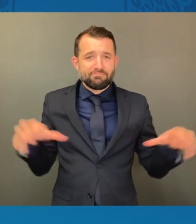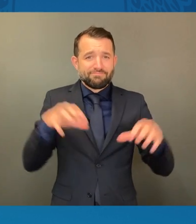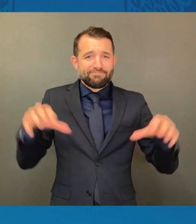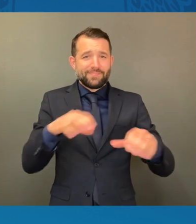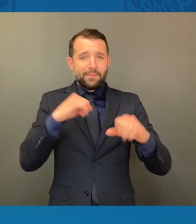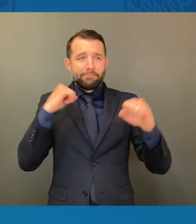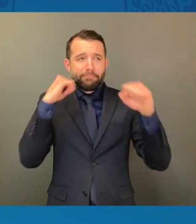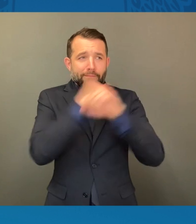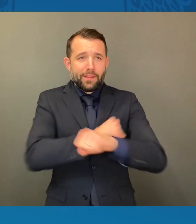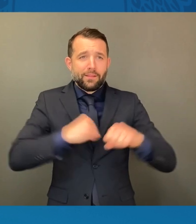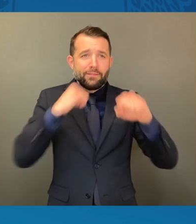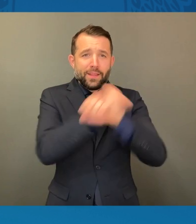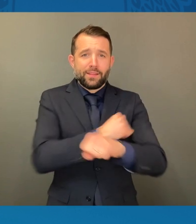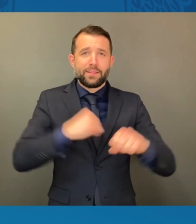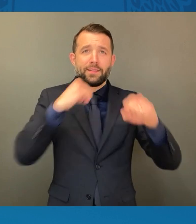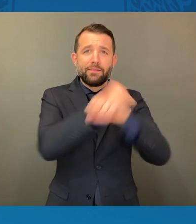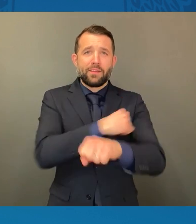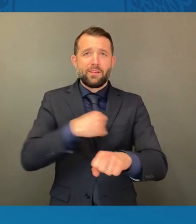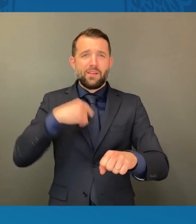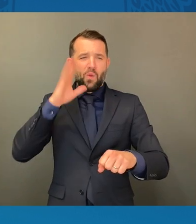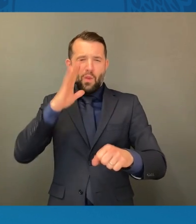the freedom to vote.